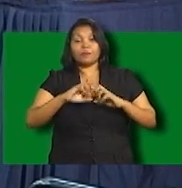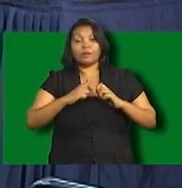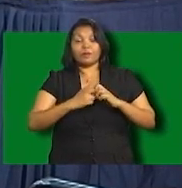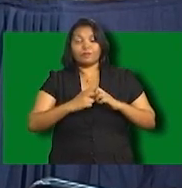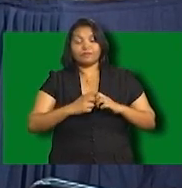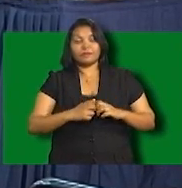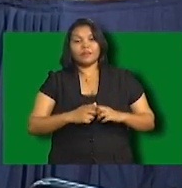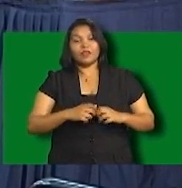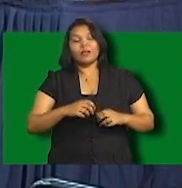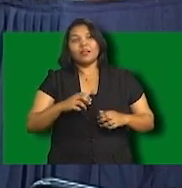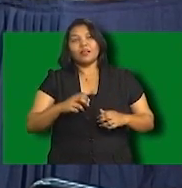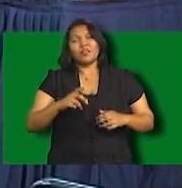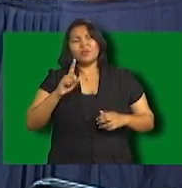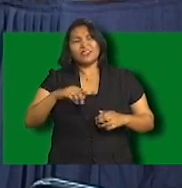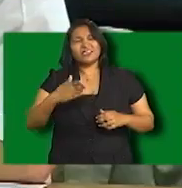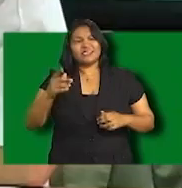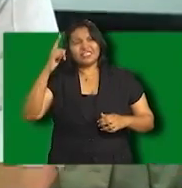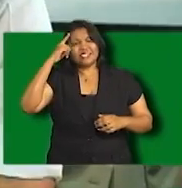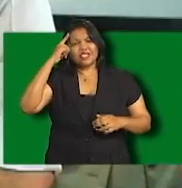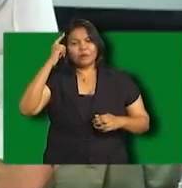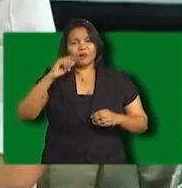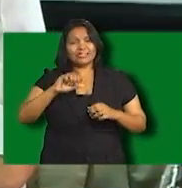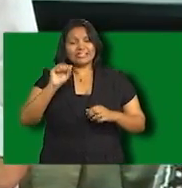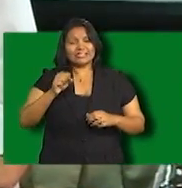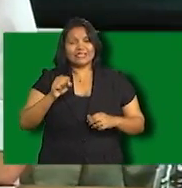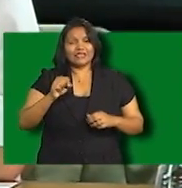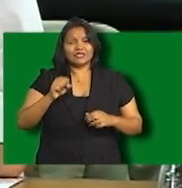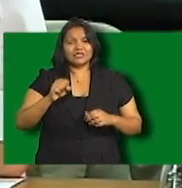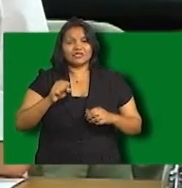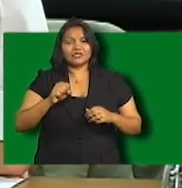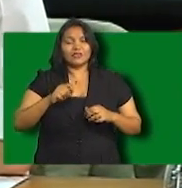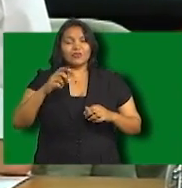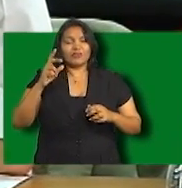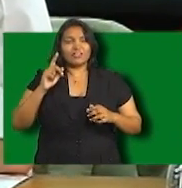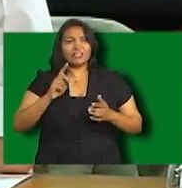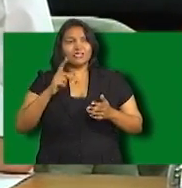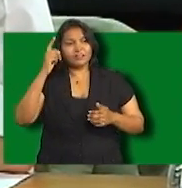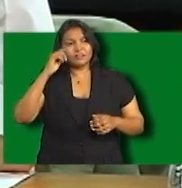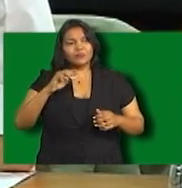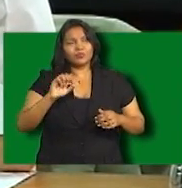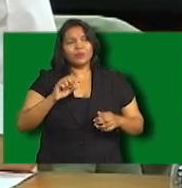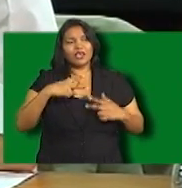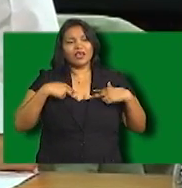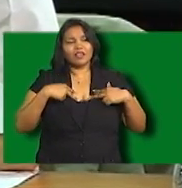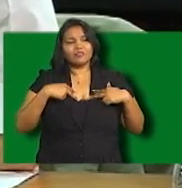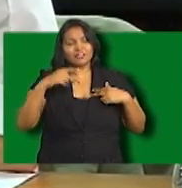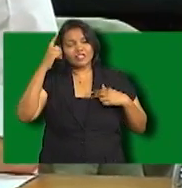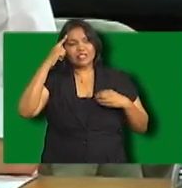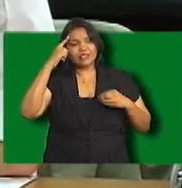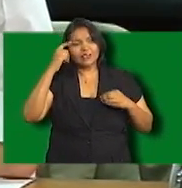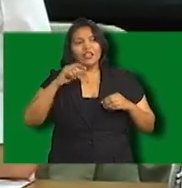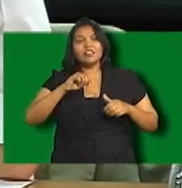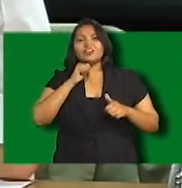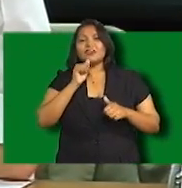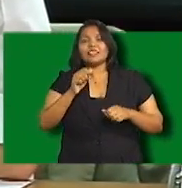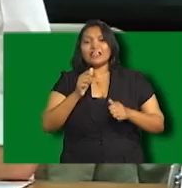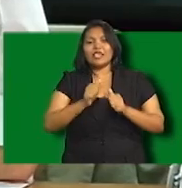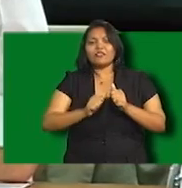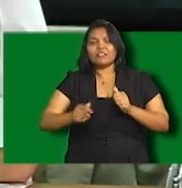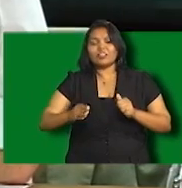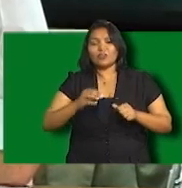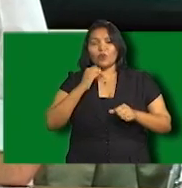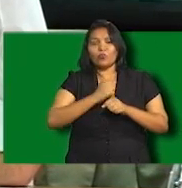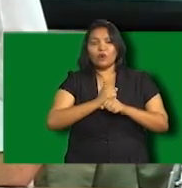that much as we are all subject to the laws of God, we are also subject to the laws of nature, which were made by God.